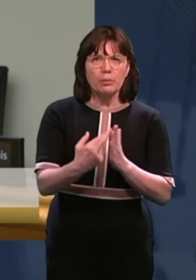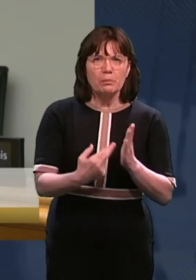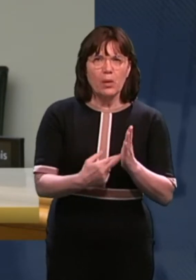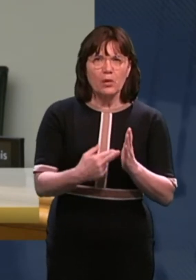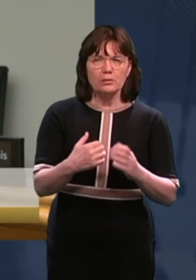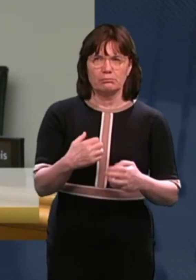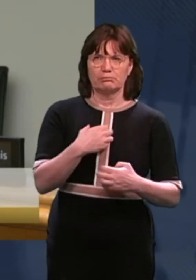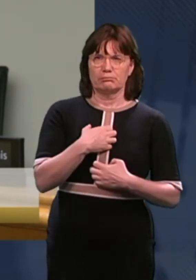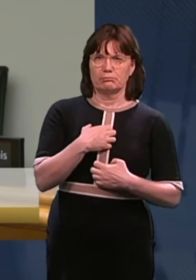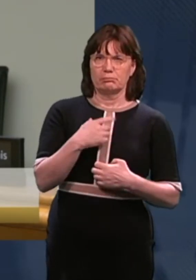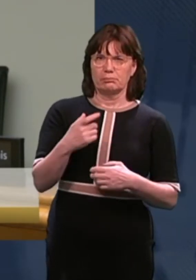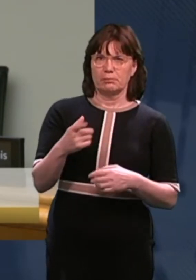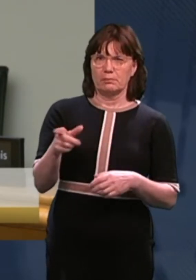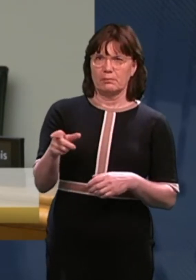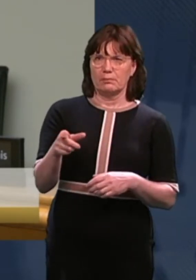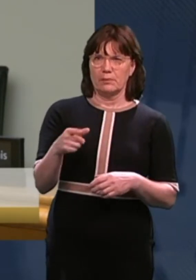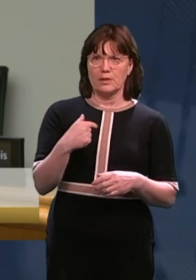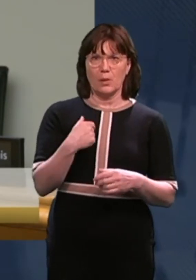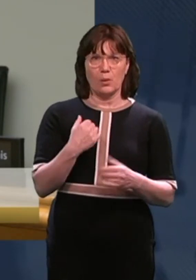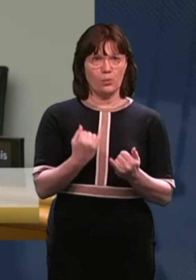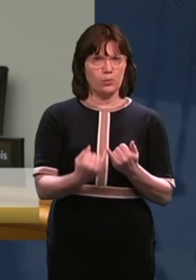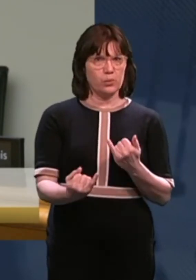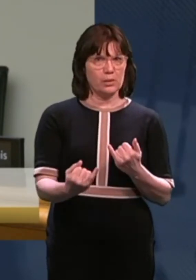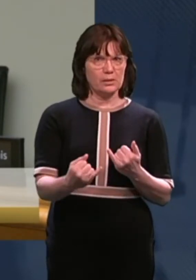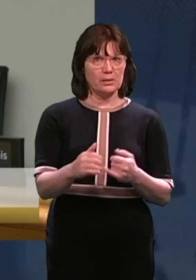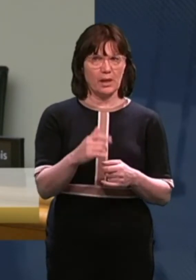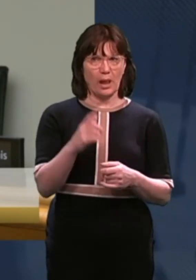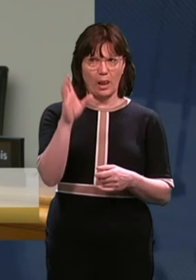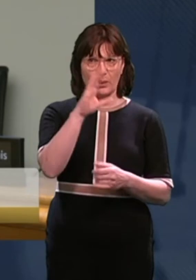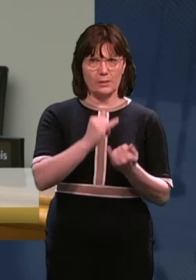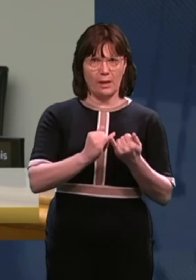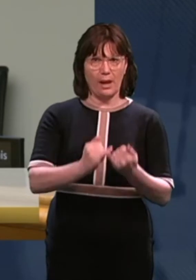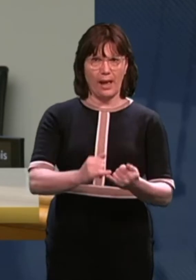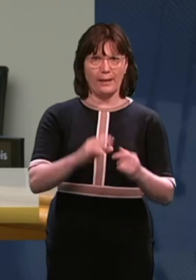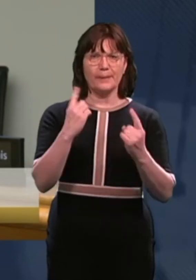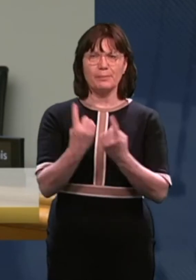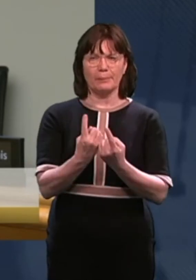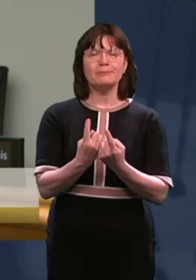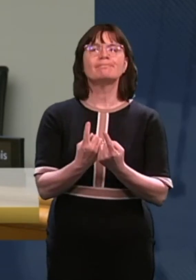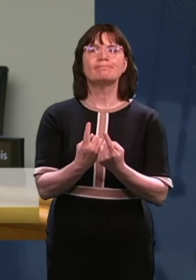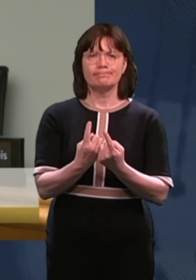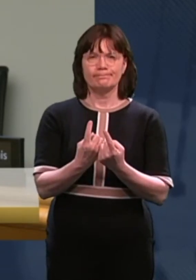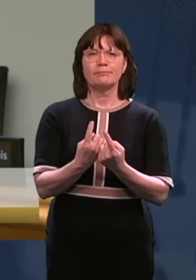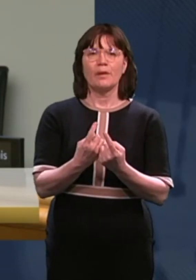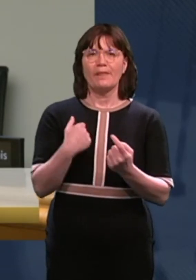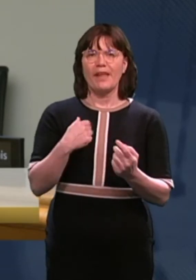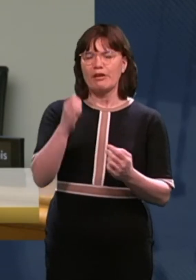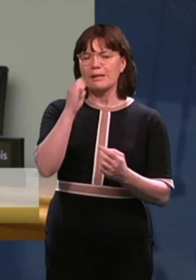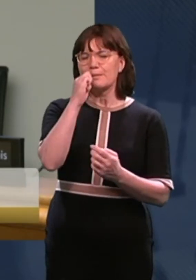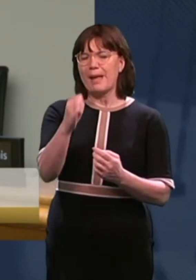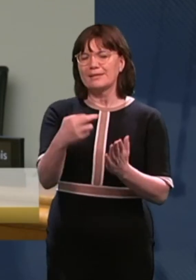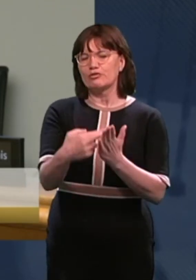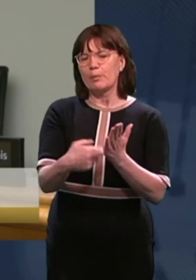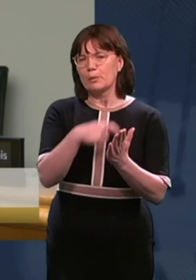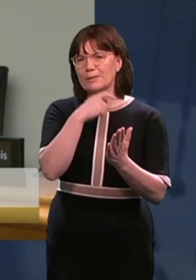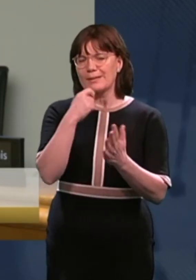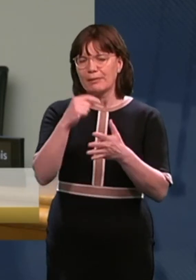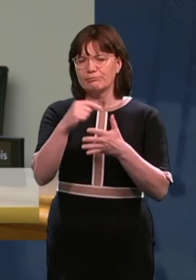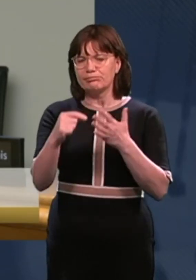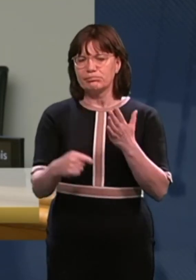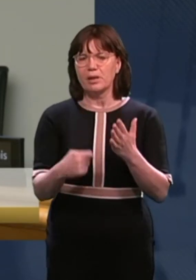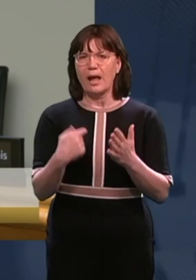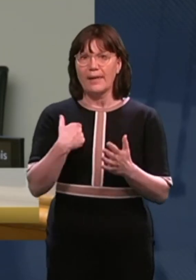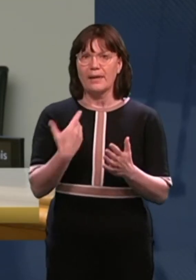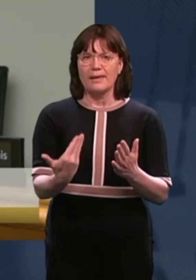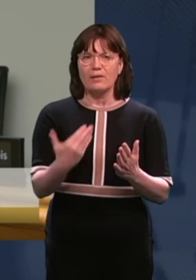Department is looking at or, worst case scenario, has already sort of decided that it is doing, that they are prejudging the findings of that report and have started the